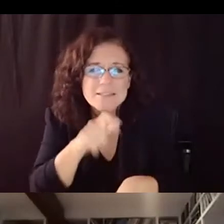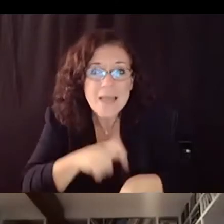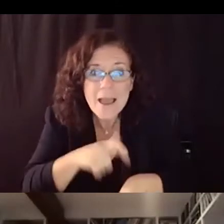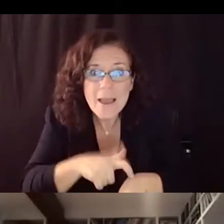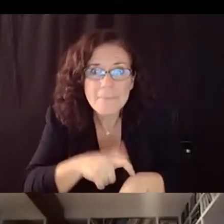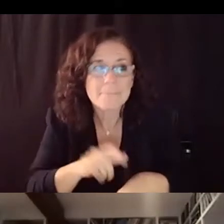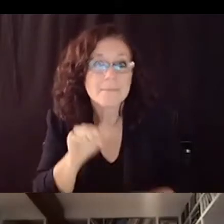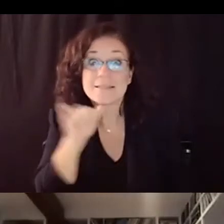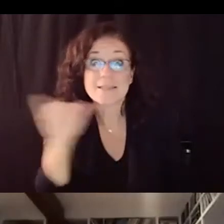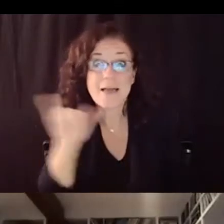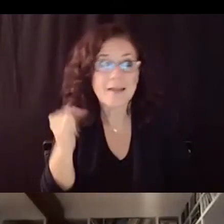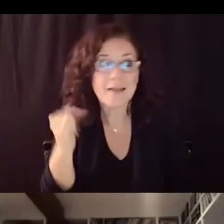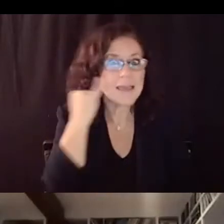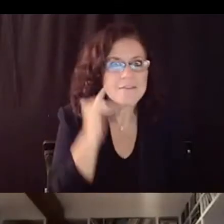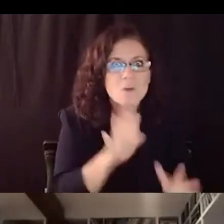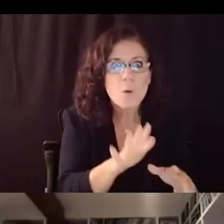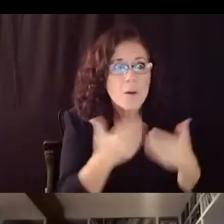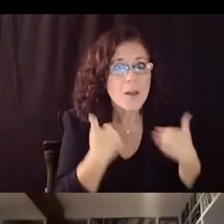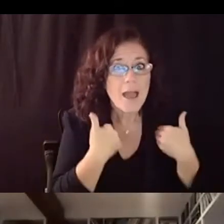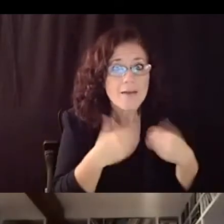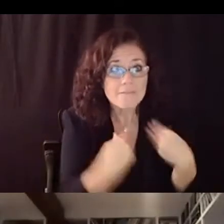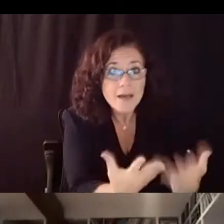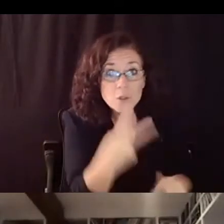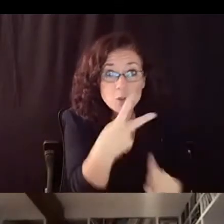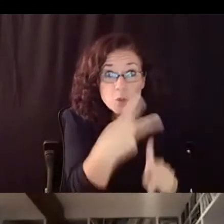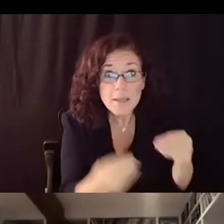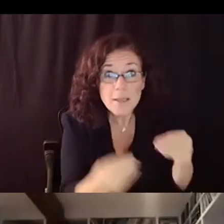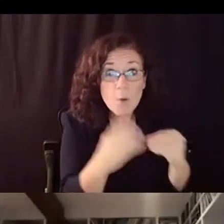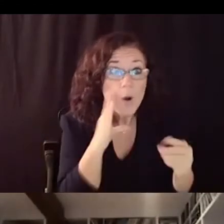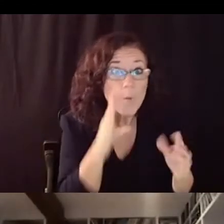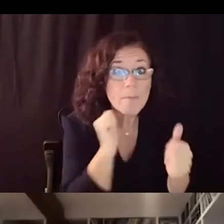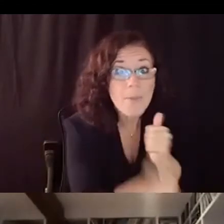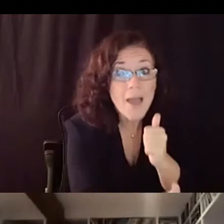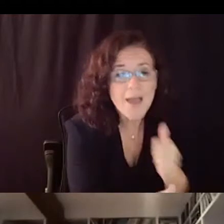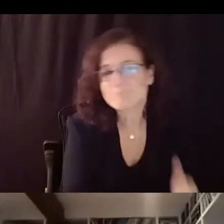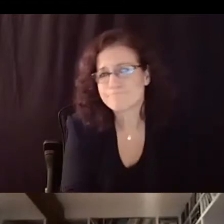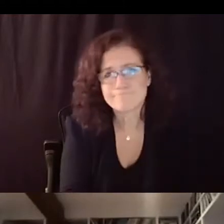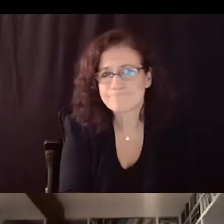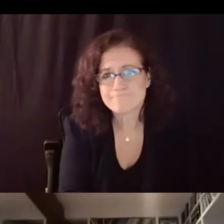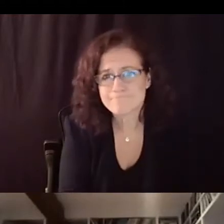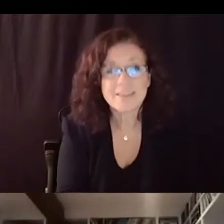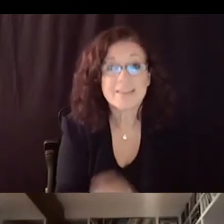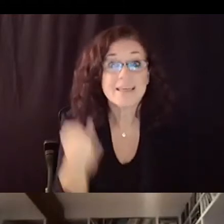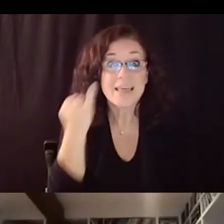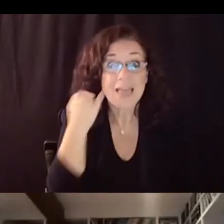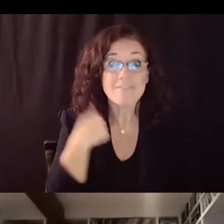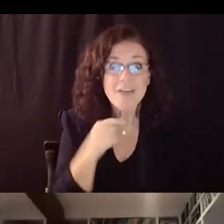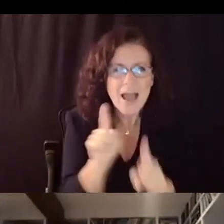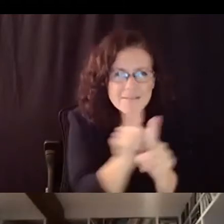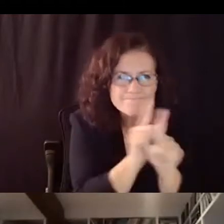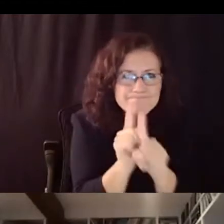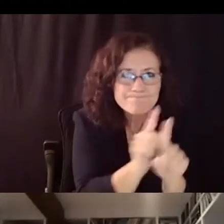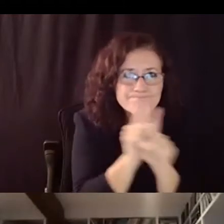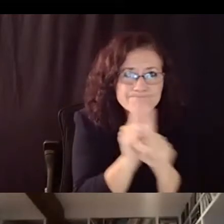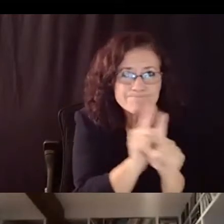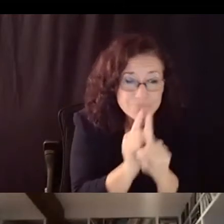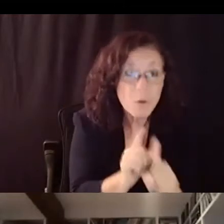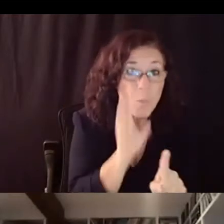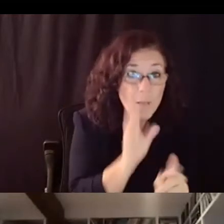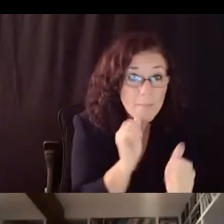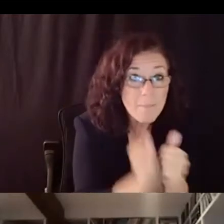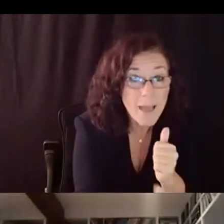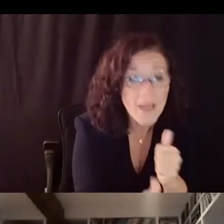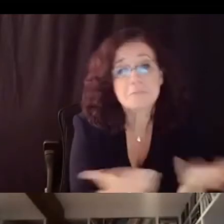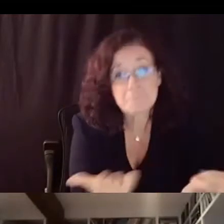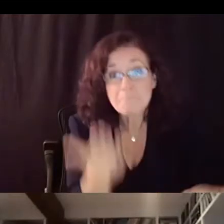like if i gave them two more months they would suddenly pass and without my direct supervision and support it's very unlikely that many of them